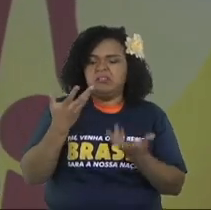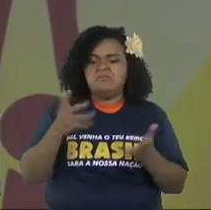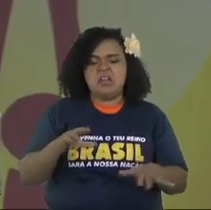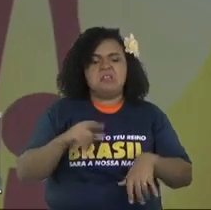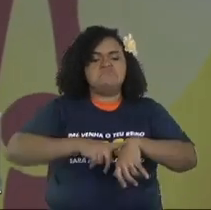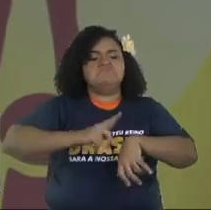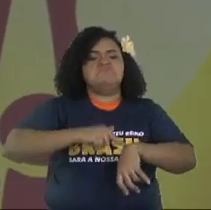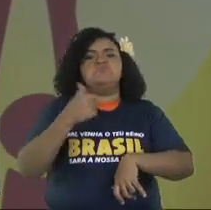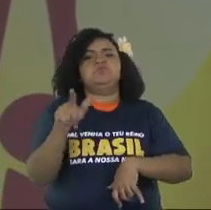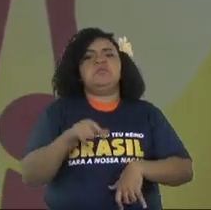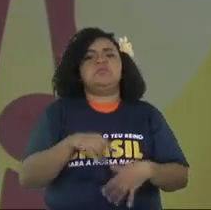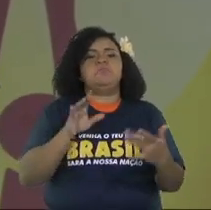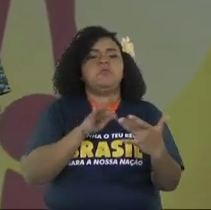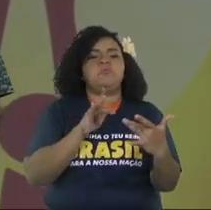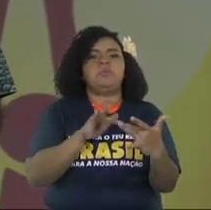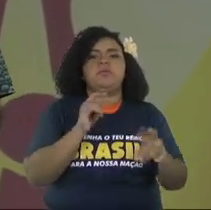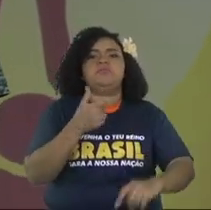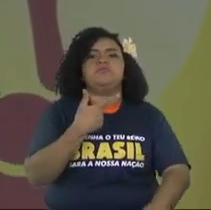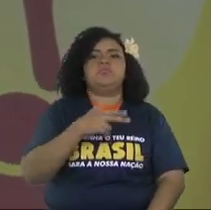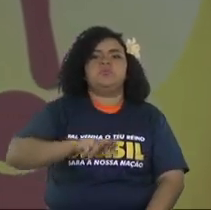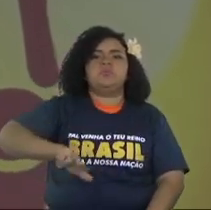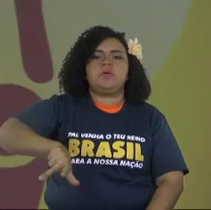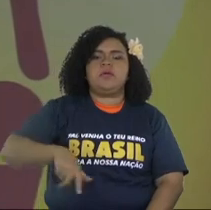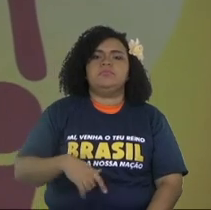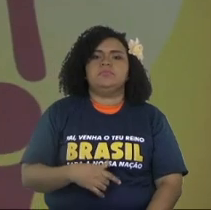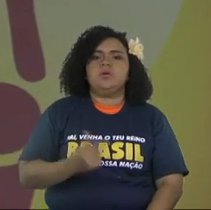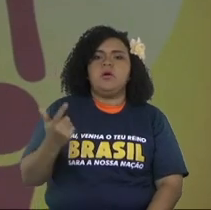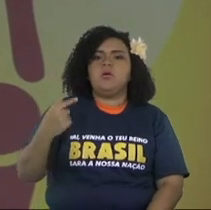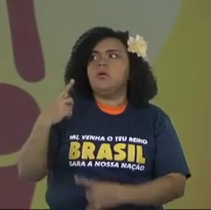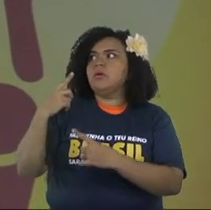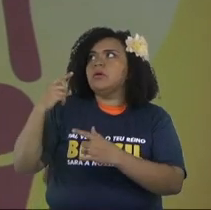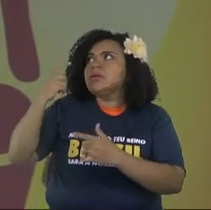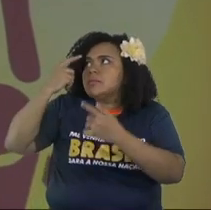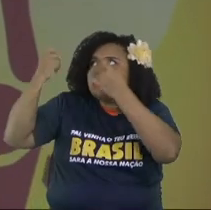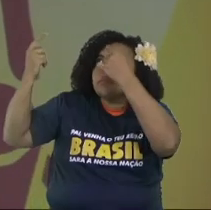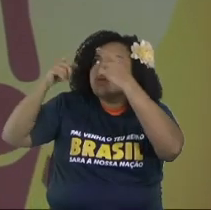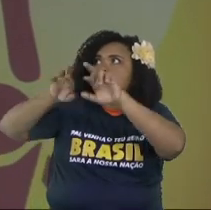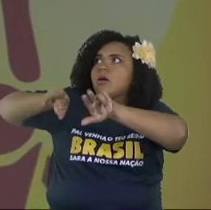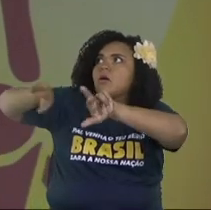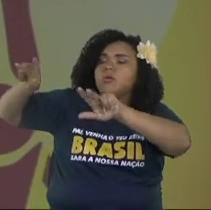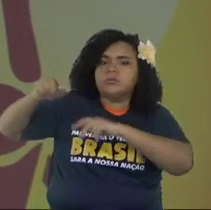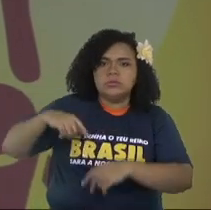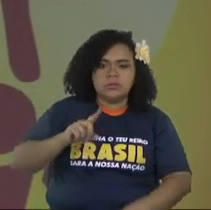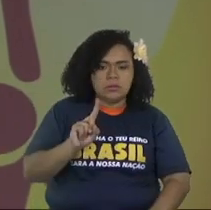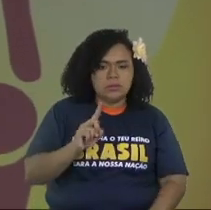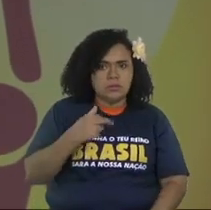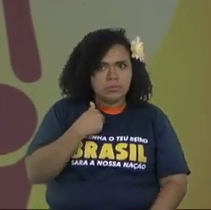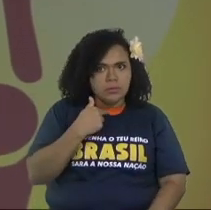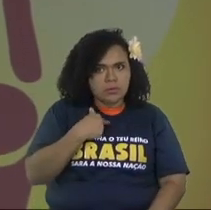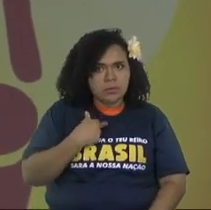Try to find a new break because the pastor has to be close to the ship.